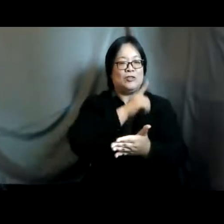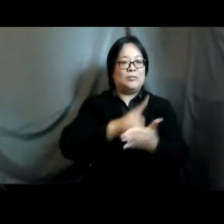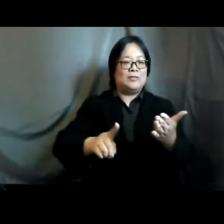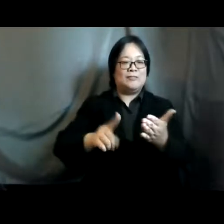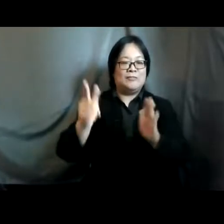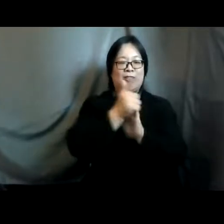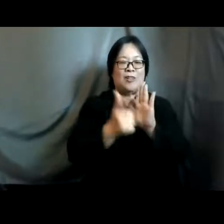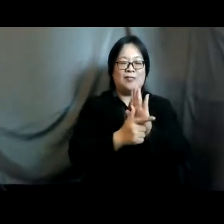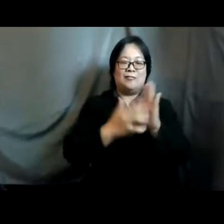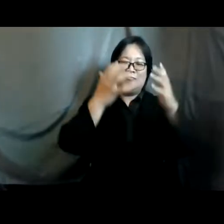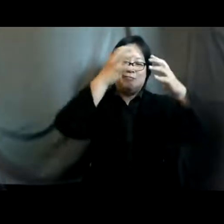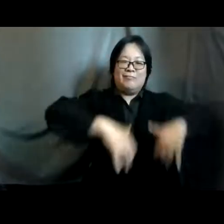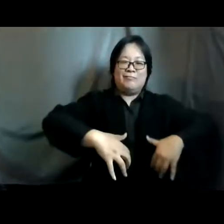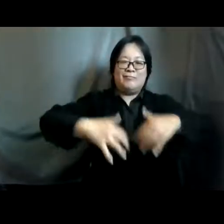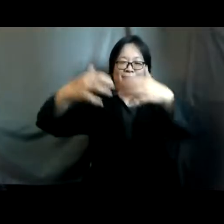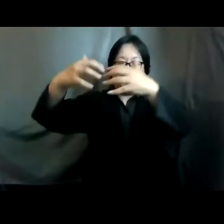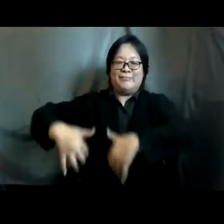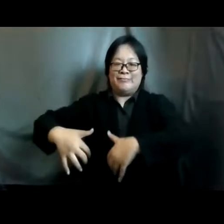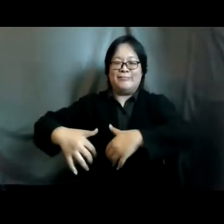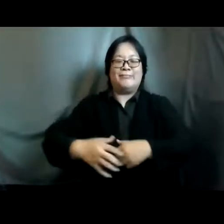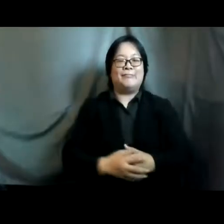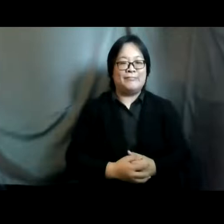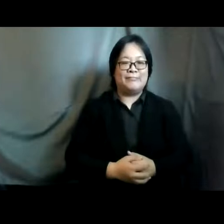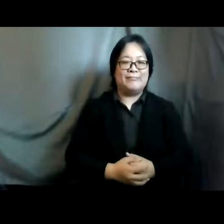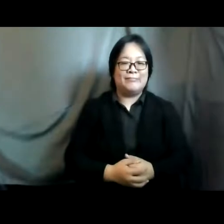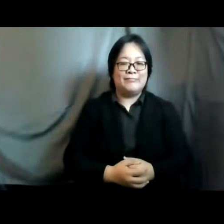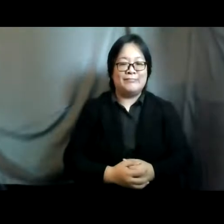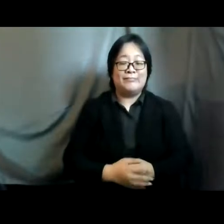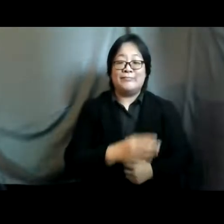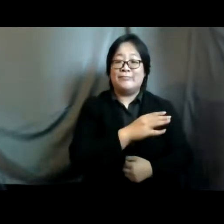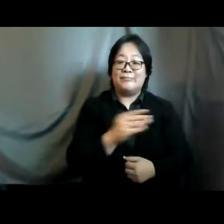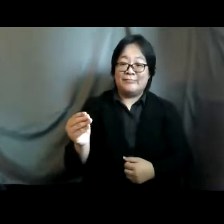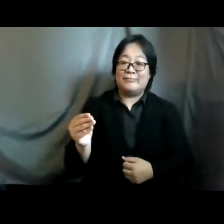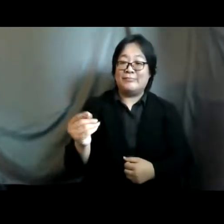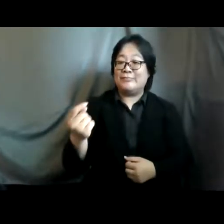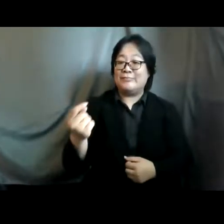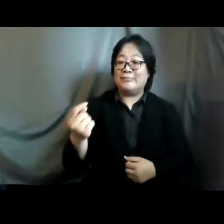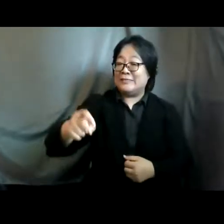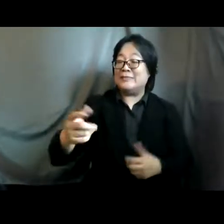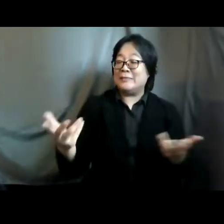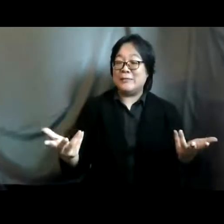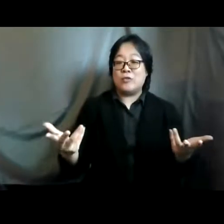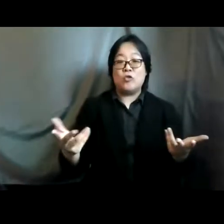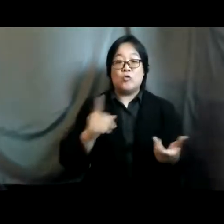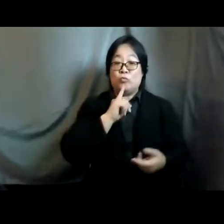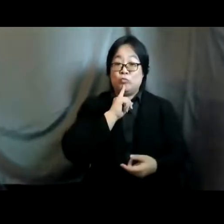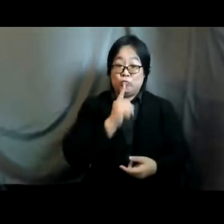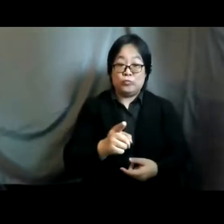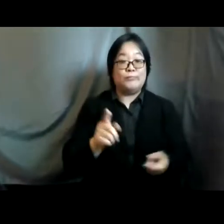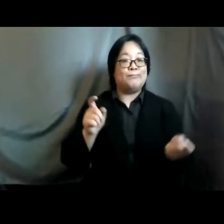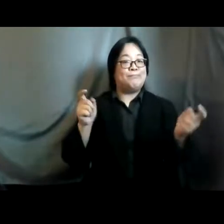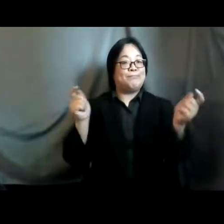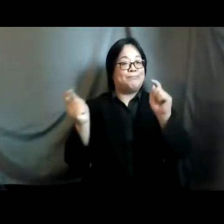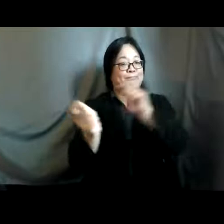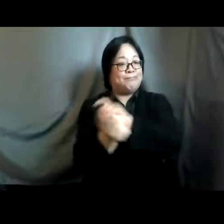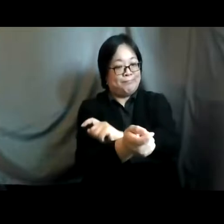to the full attainment of srhr um and we need to bring about real change and uh